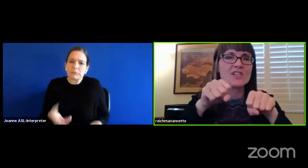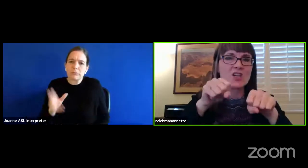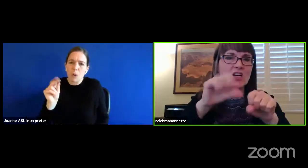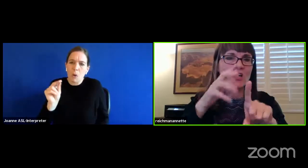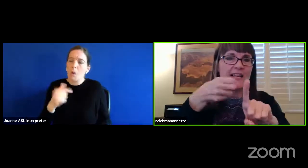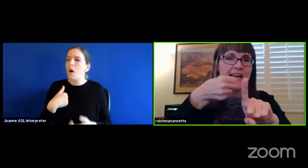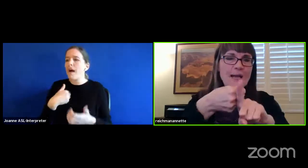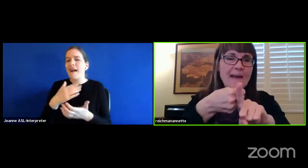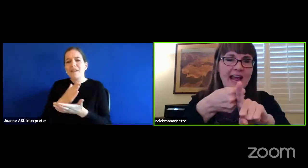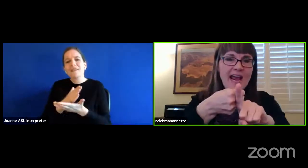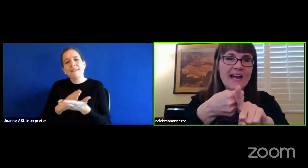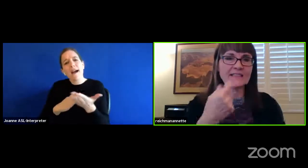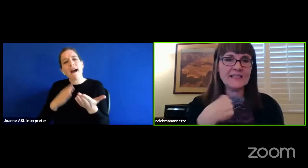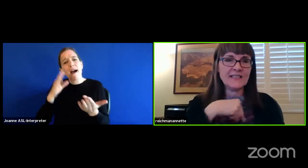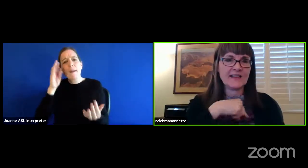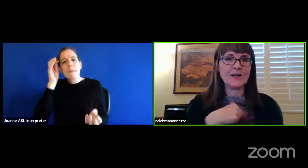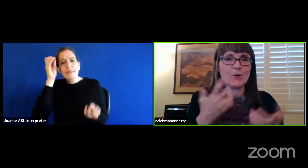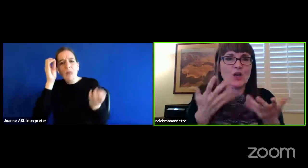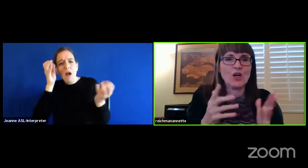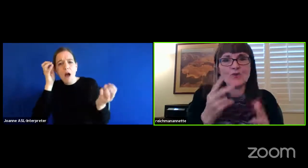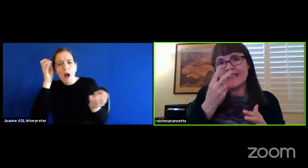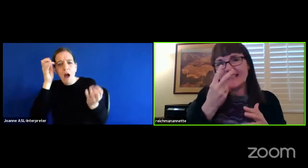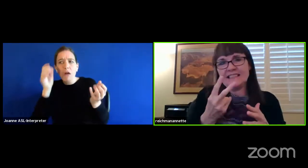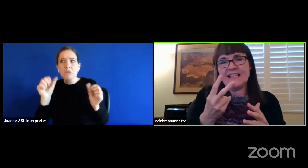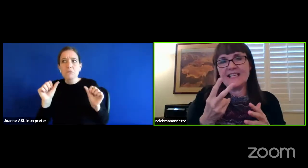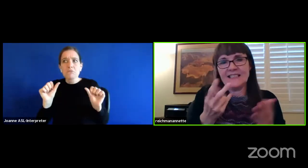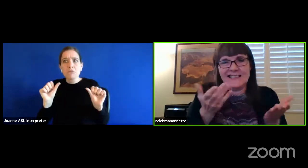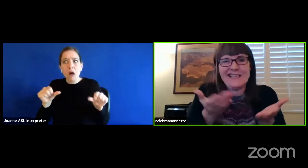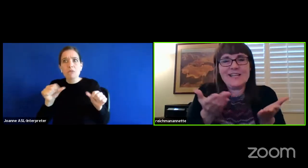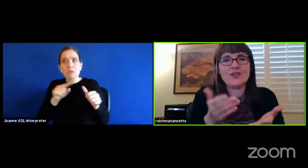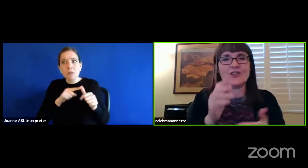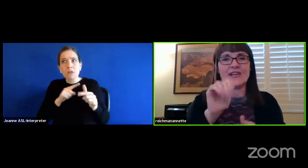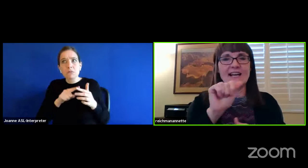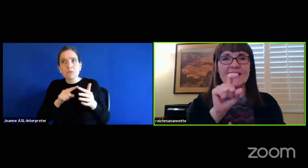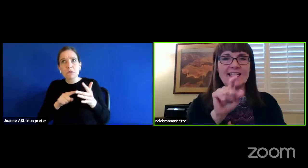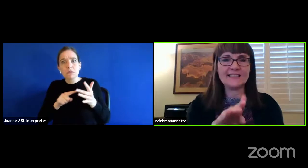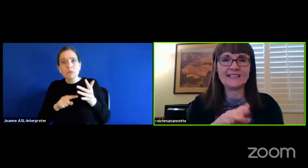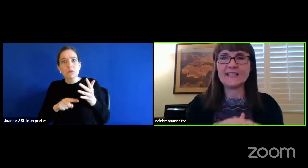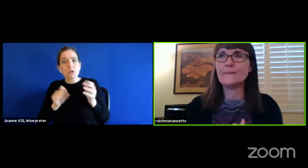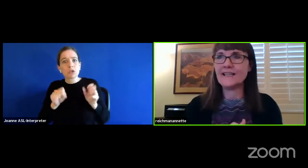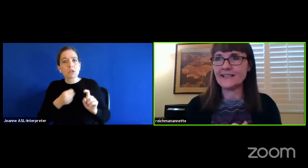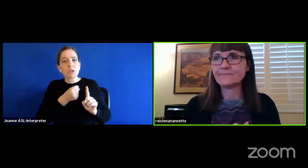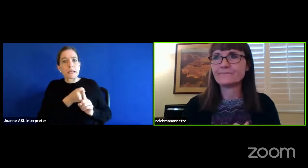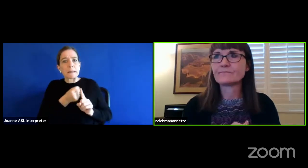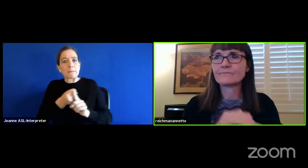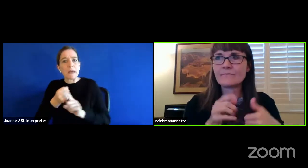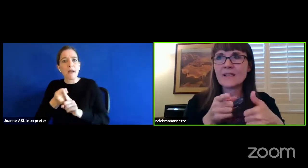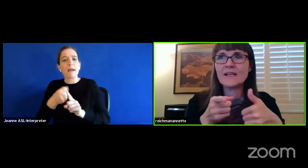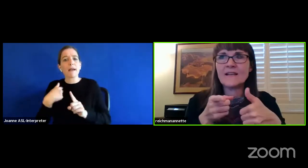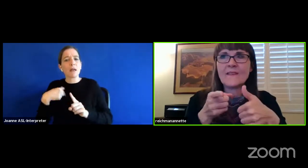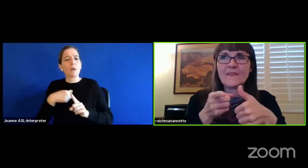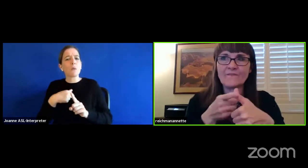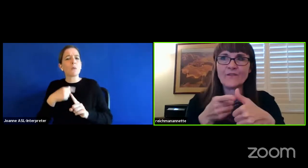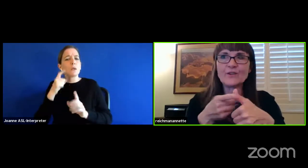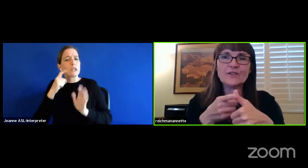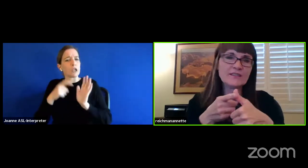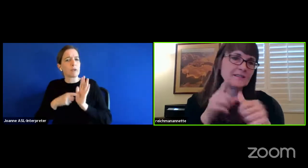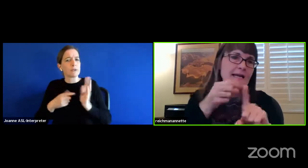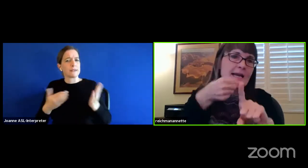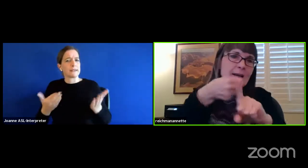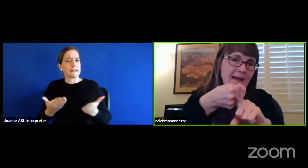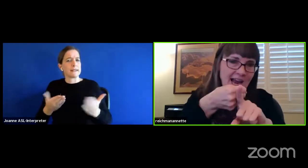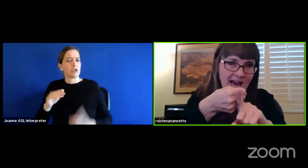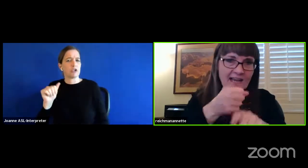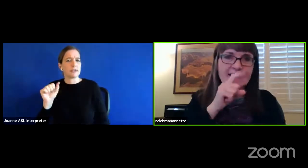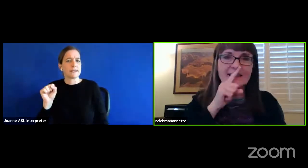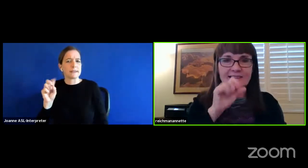potential impact that we're already seeing here at ASDB. The first